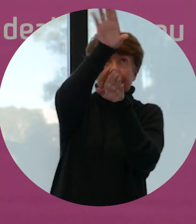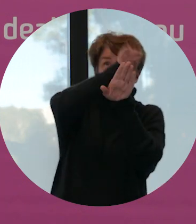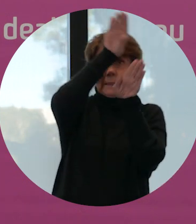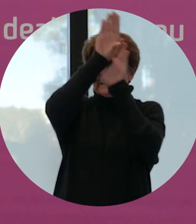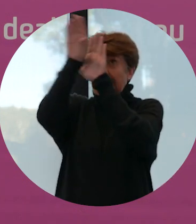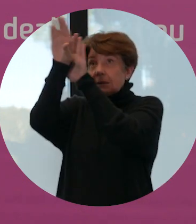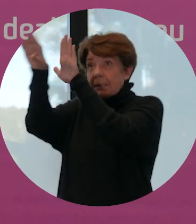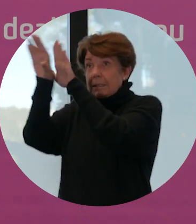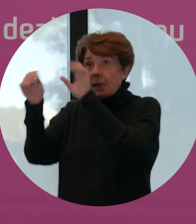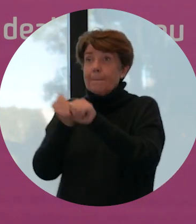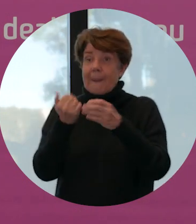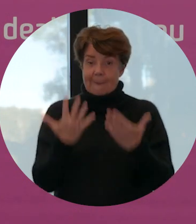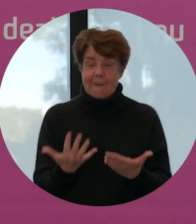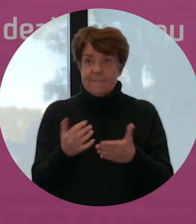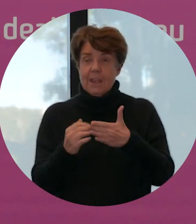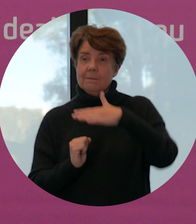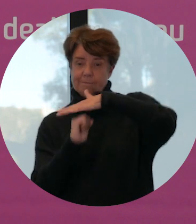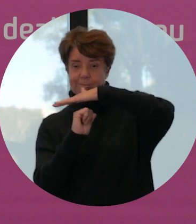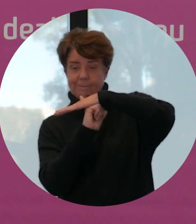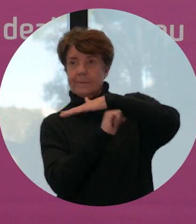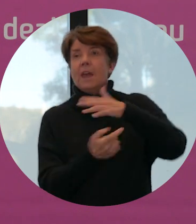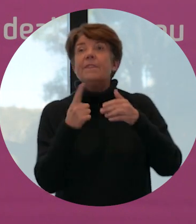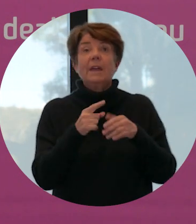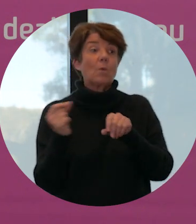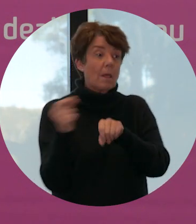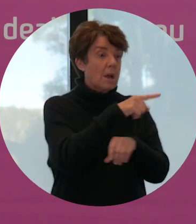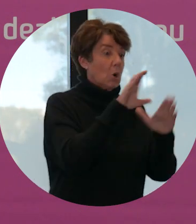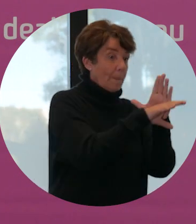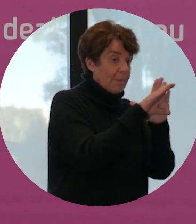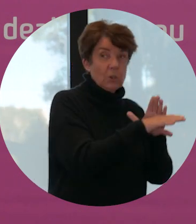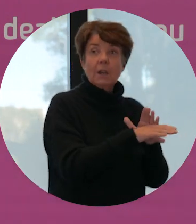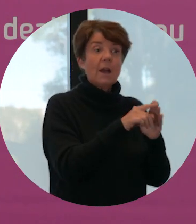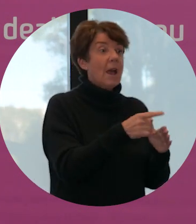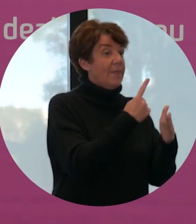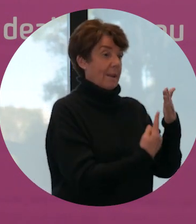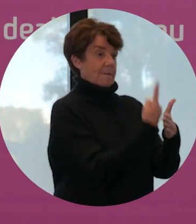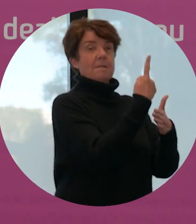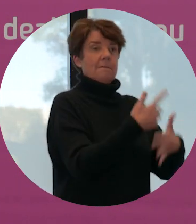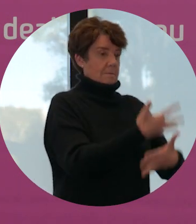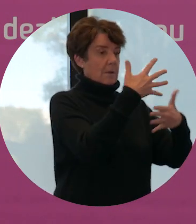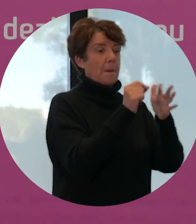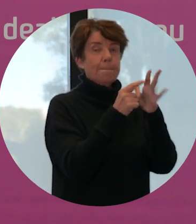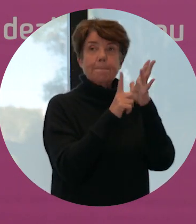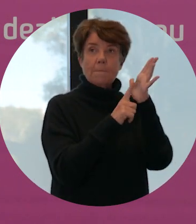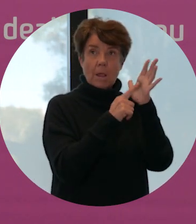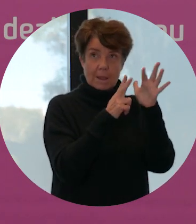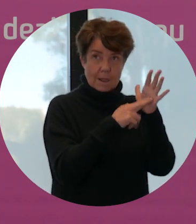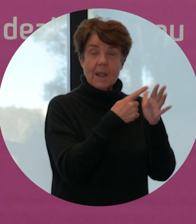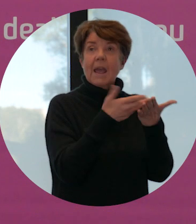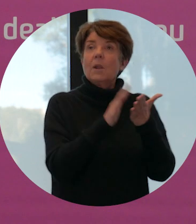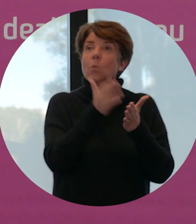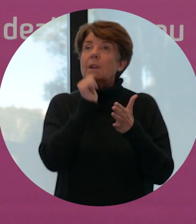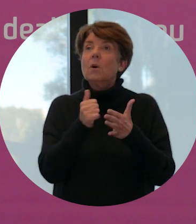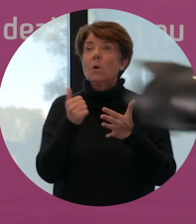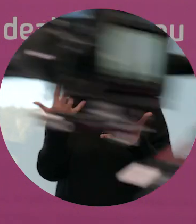the sensor heavier. It will then send a signal to a connected computer telling us there's pollen. Not only can the sensor tell us that there's pollen in the air,